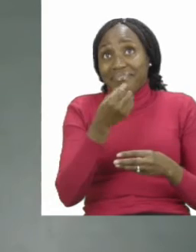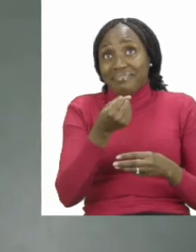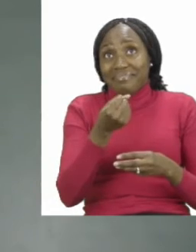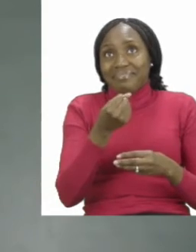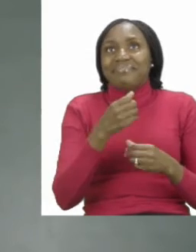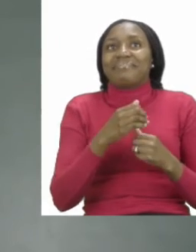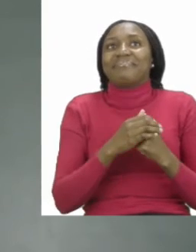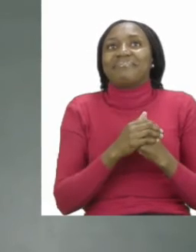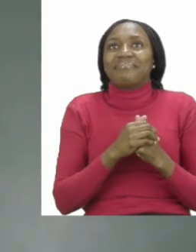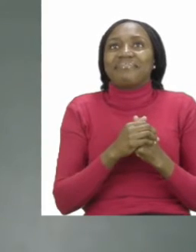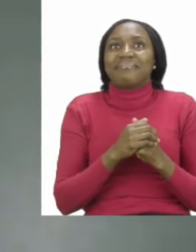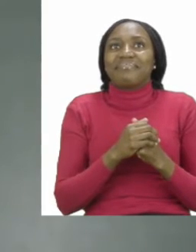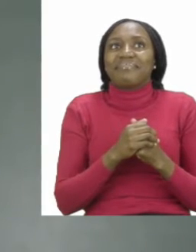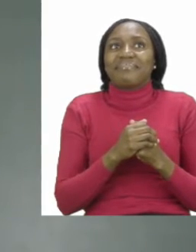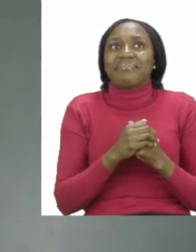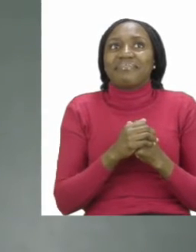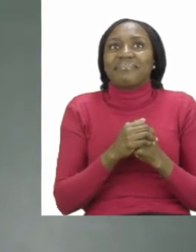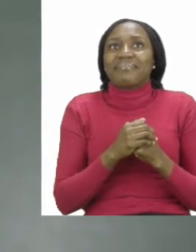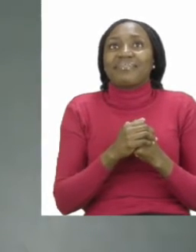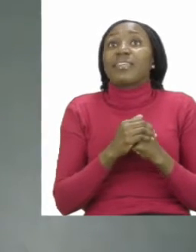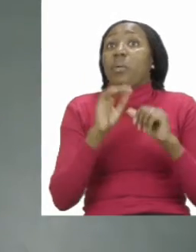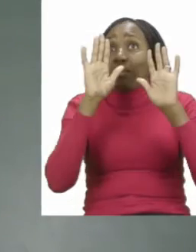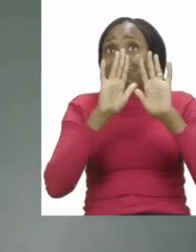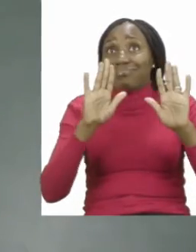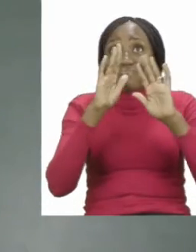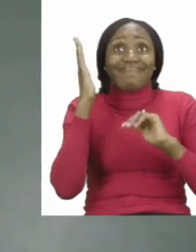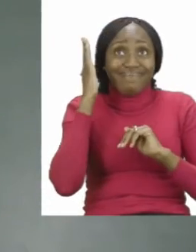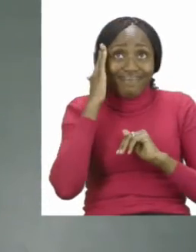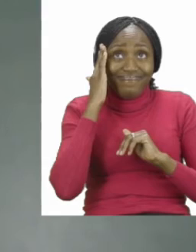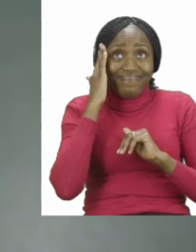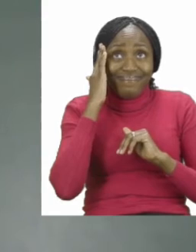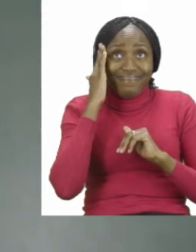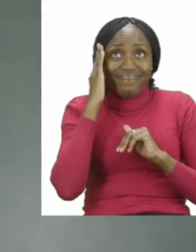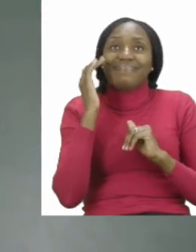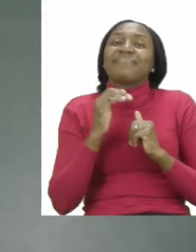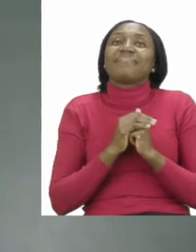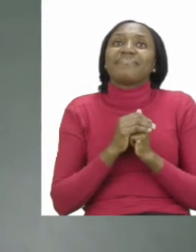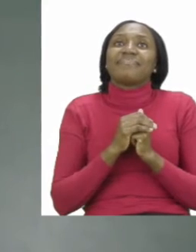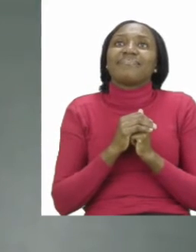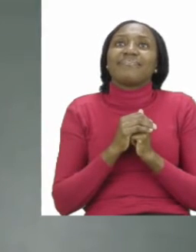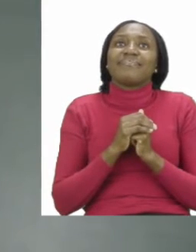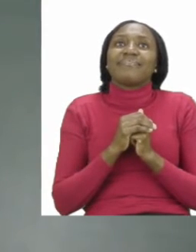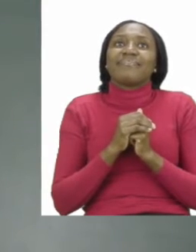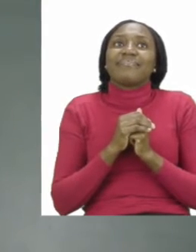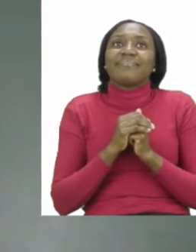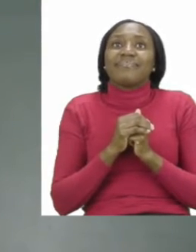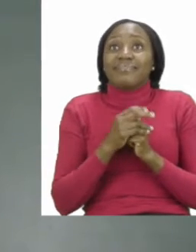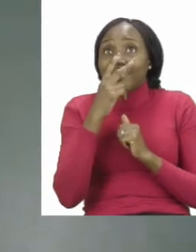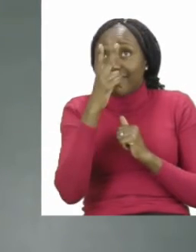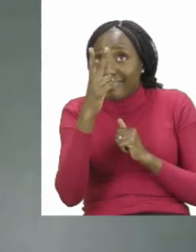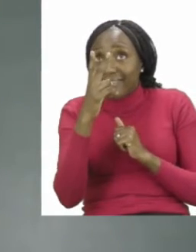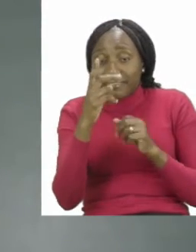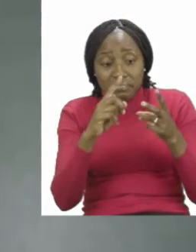So now you know what colors you can use to color the giraffe. Let's look at the